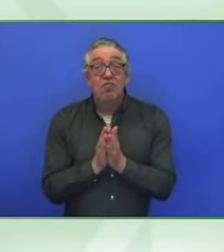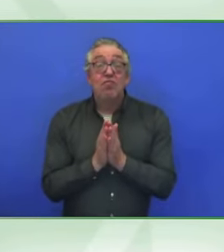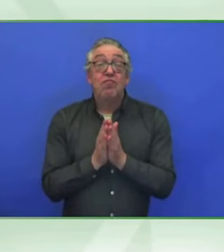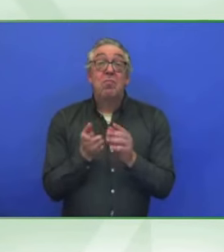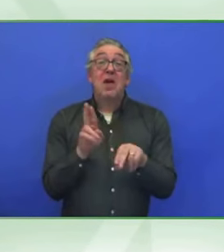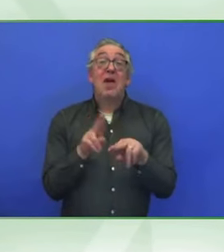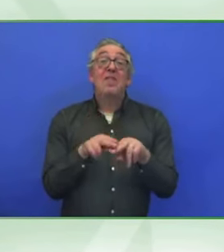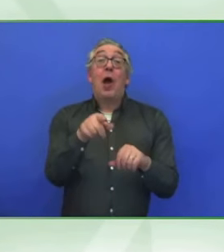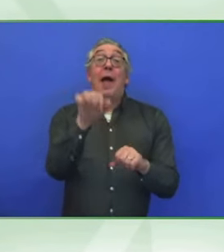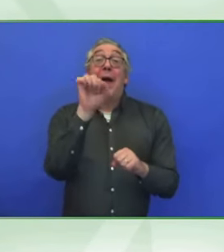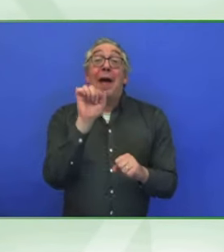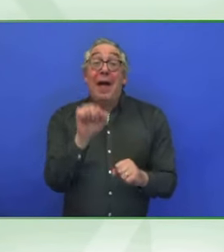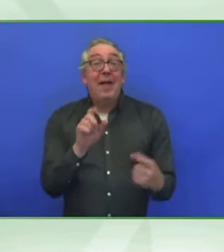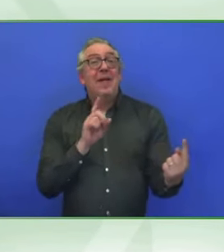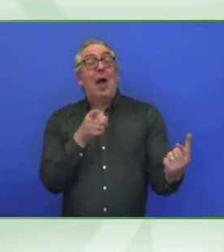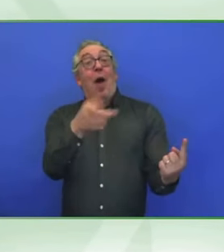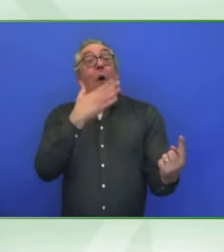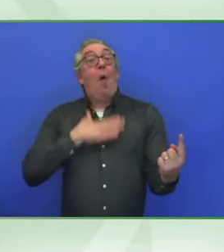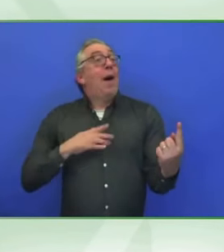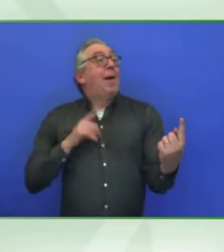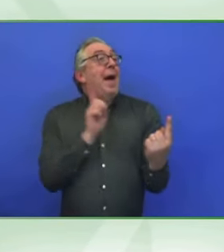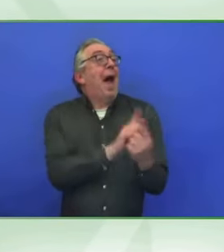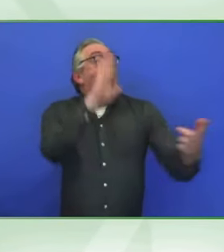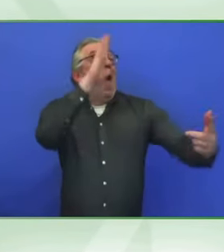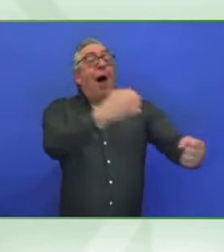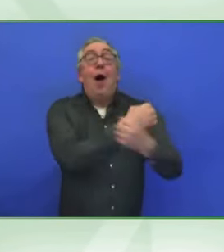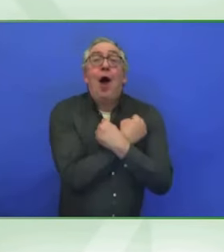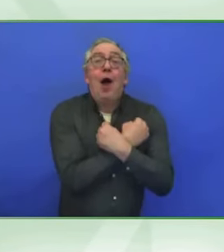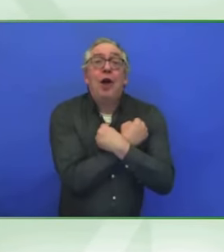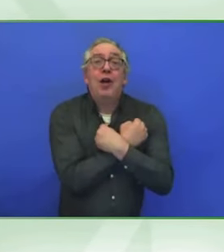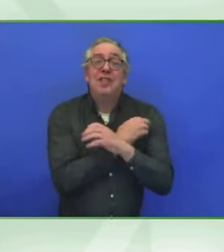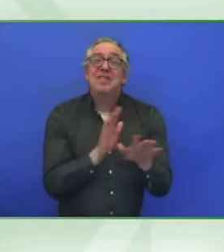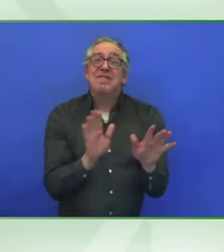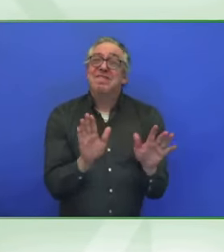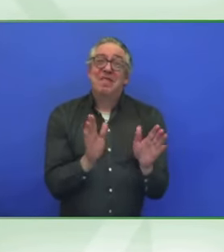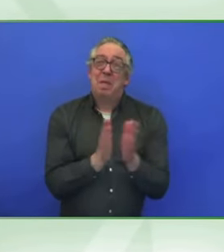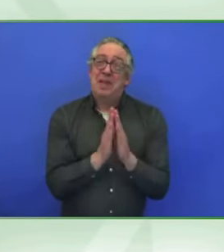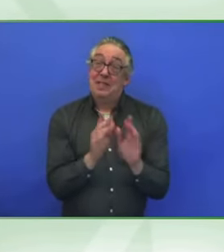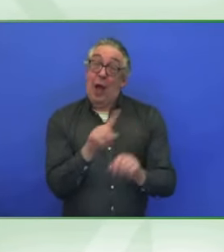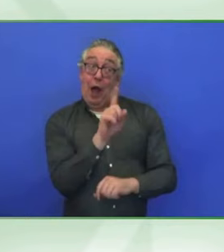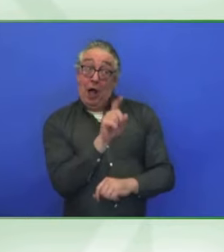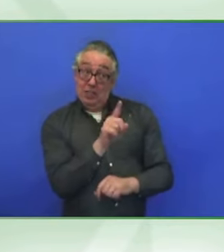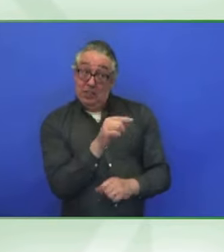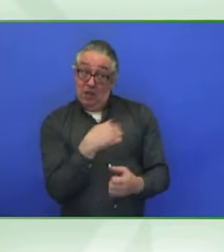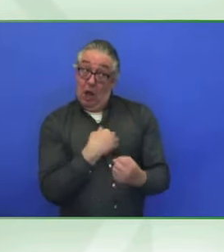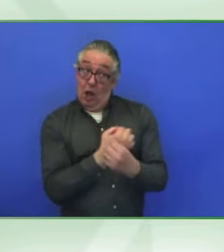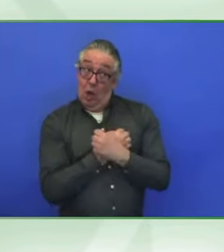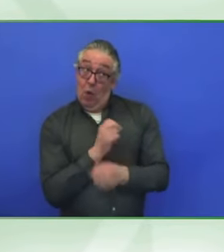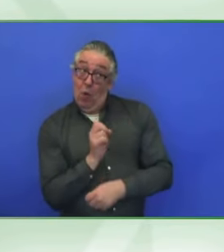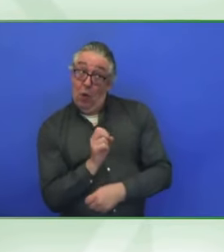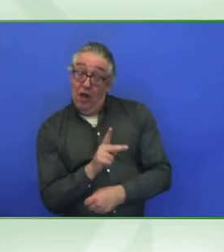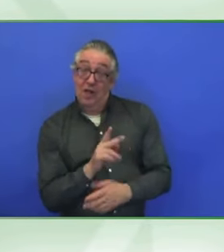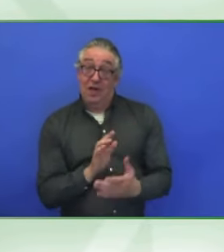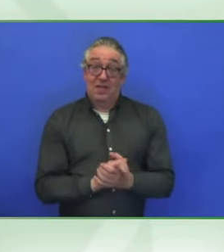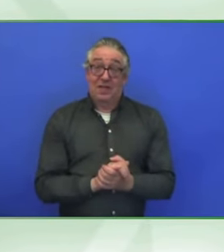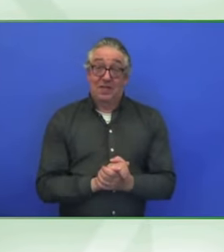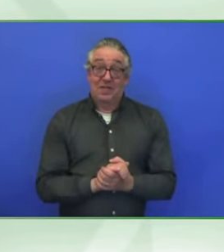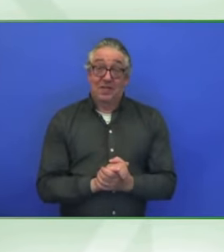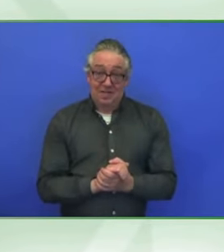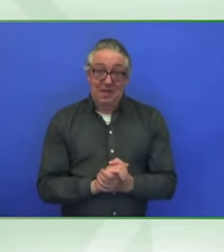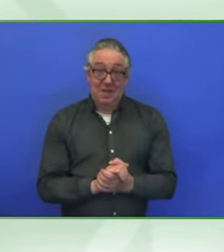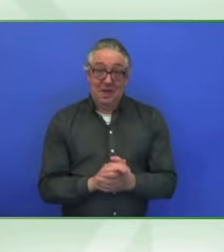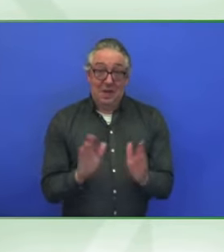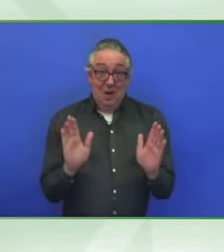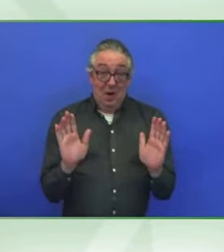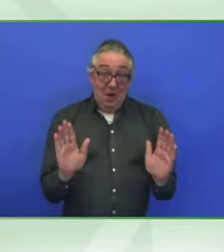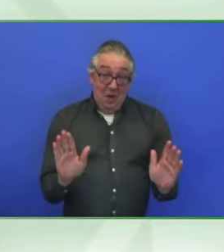okay because it's been a full-on day with lots of love, but I think everybody's just a little bit tired and could just do with that, are you okay? So I just want